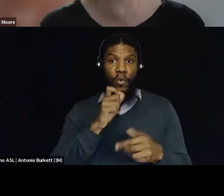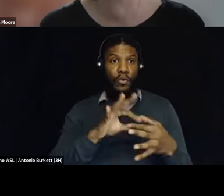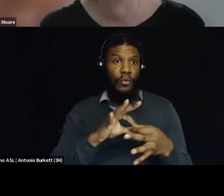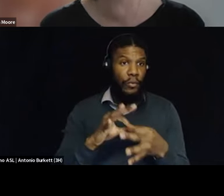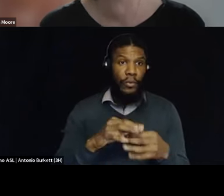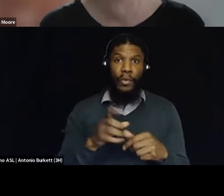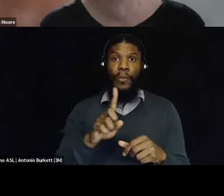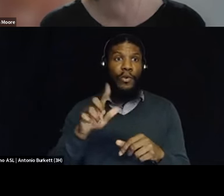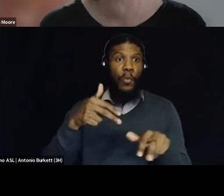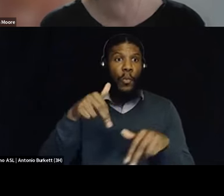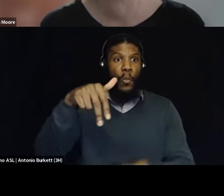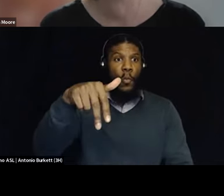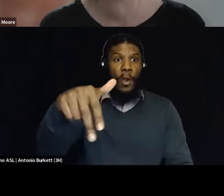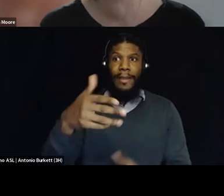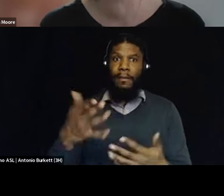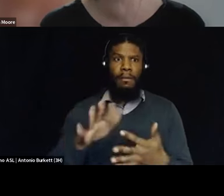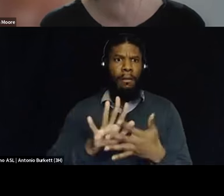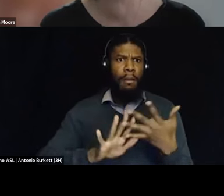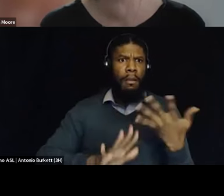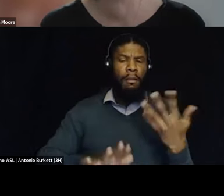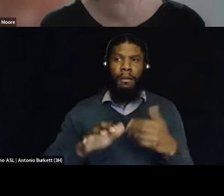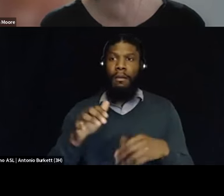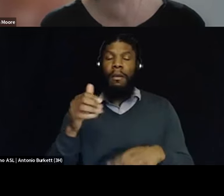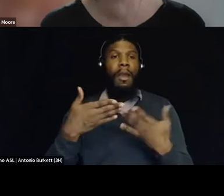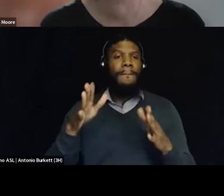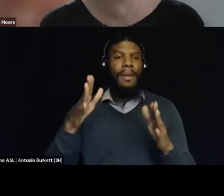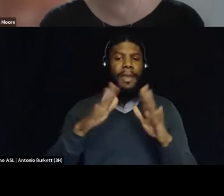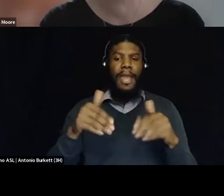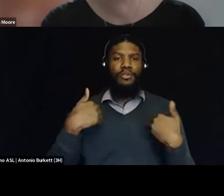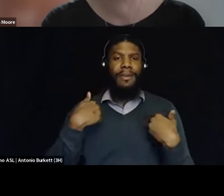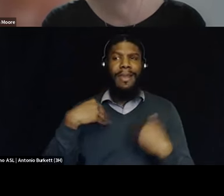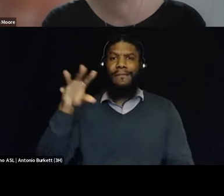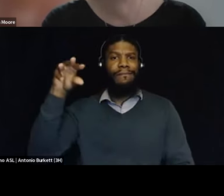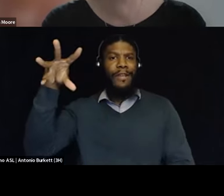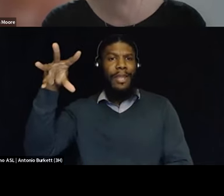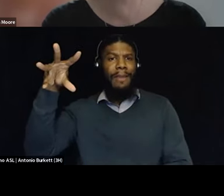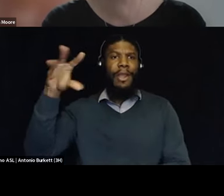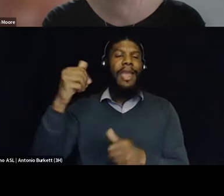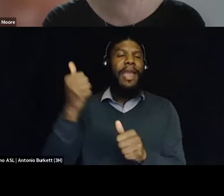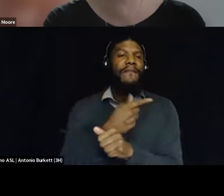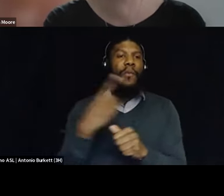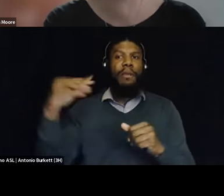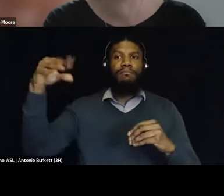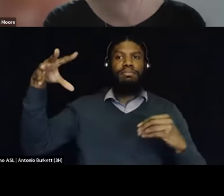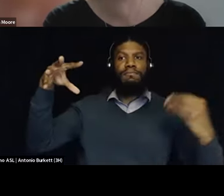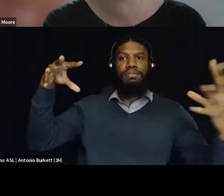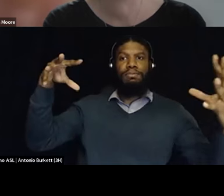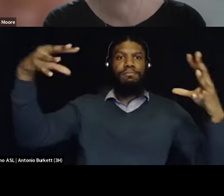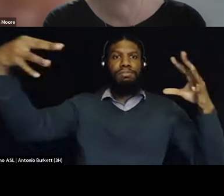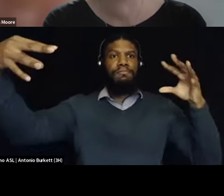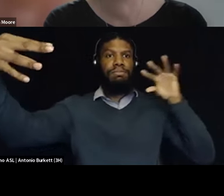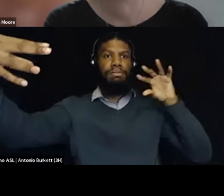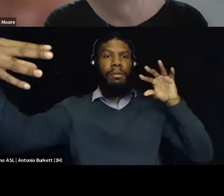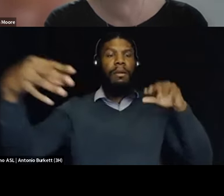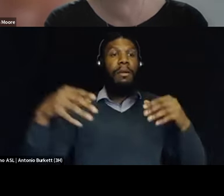what you're you know public housing has you know video cameras everywhere so now all of a sudden you have new sources of data that are